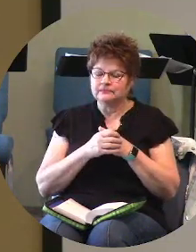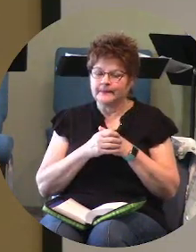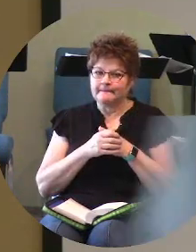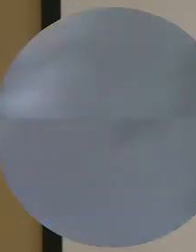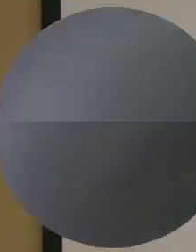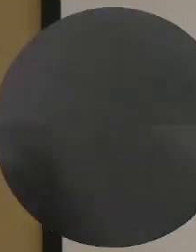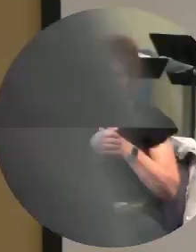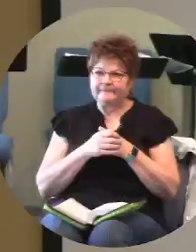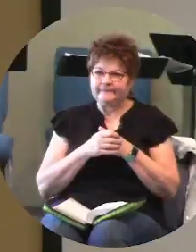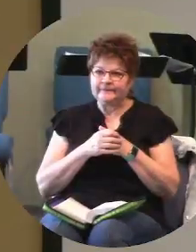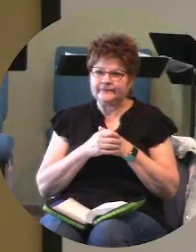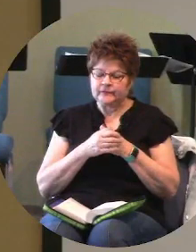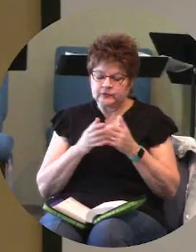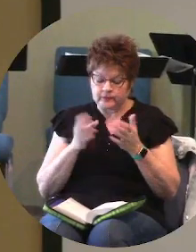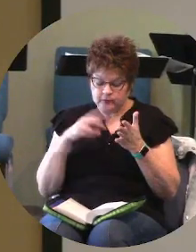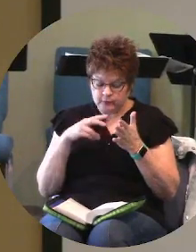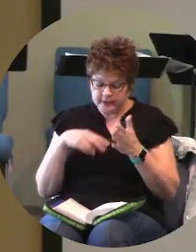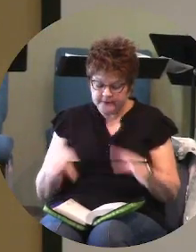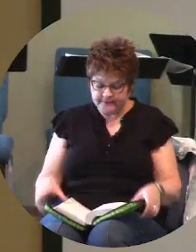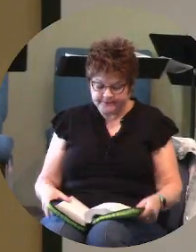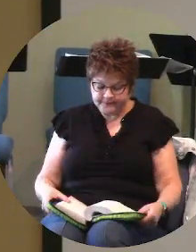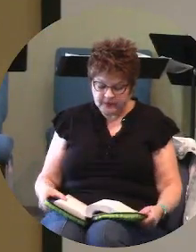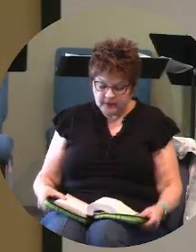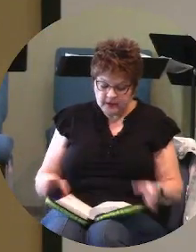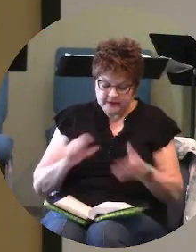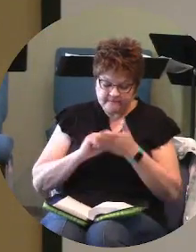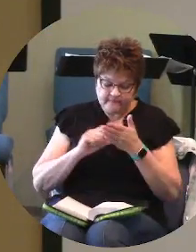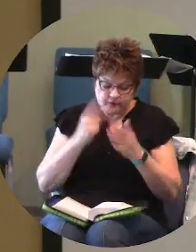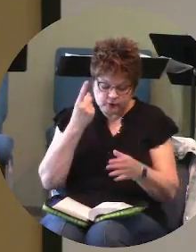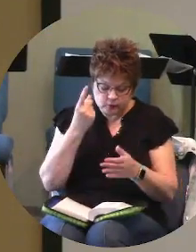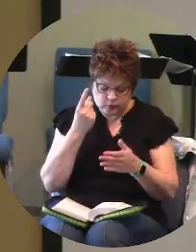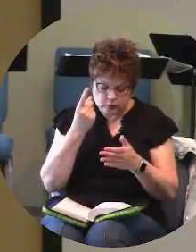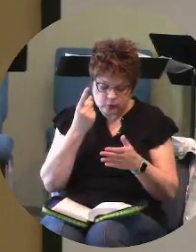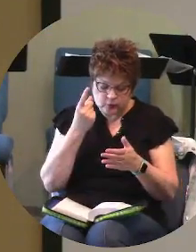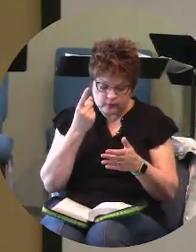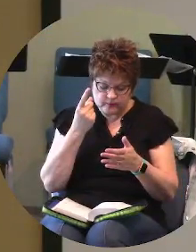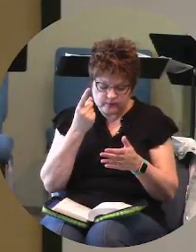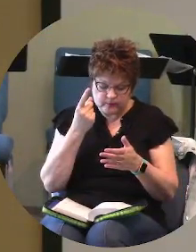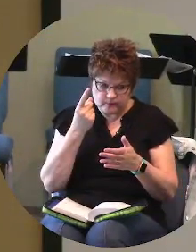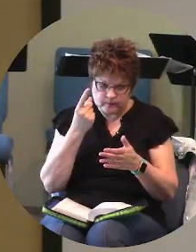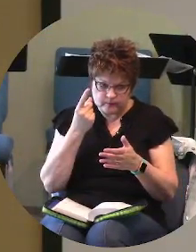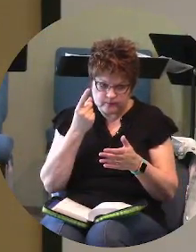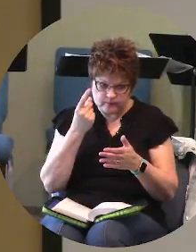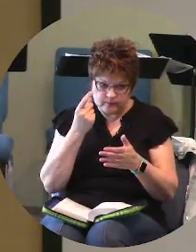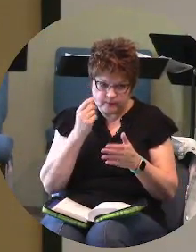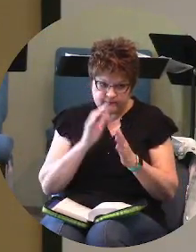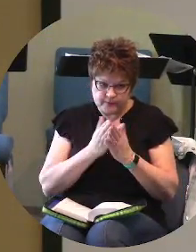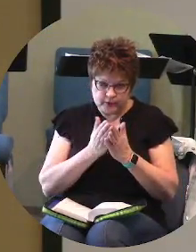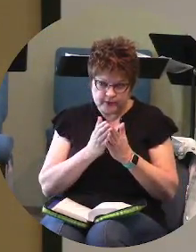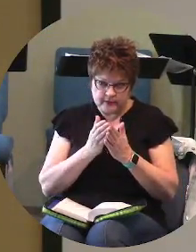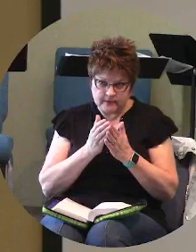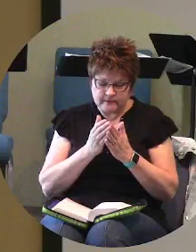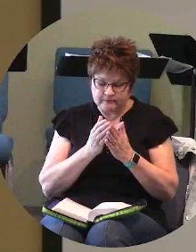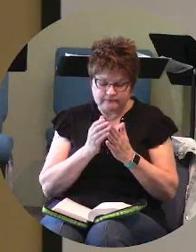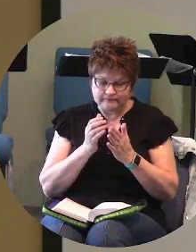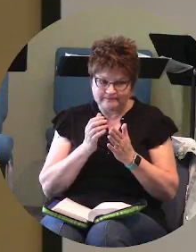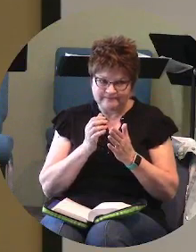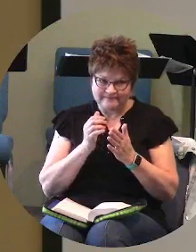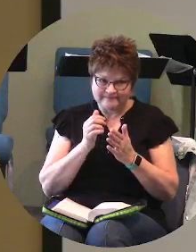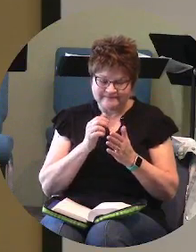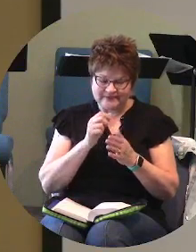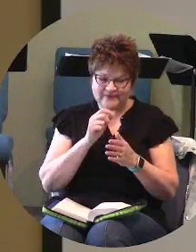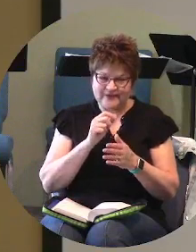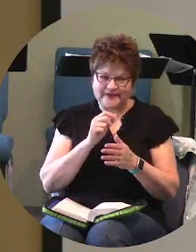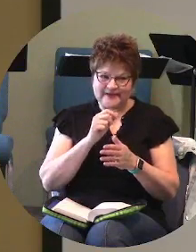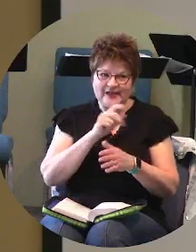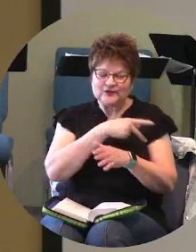um so let me just read let me begin in verse one of acts chapter one i'm sorry acts psalm